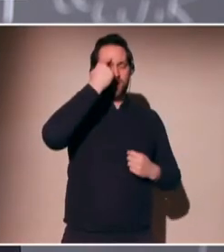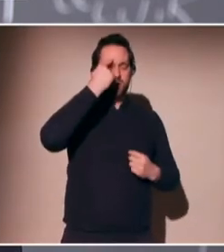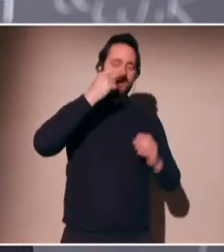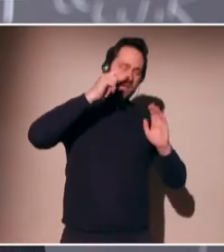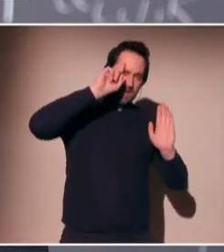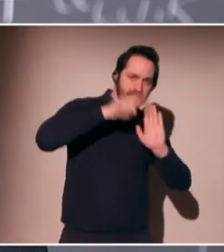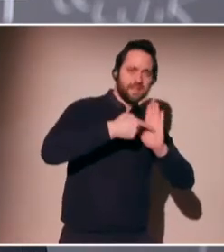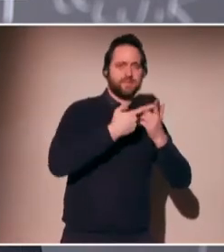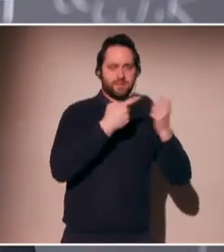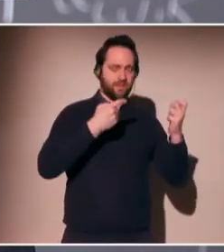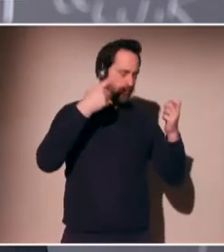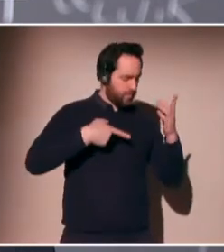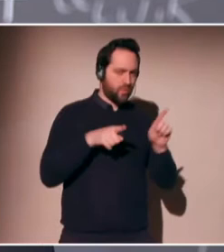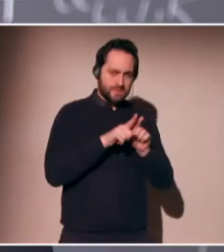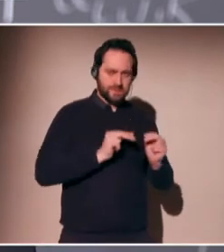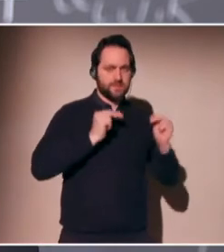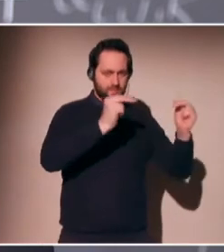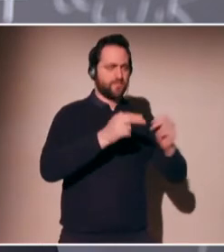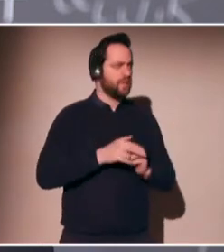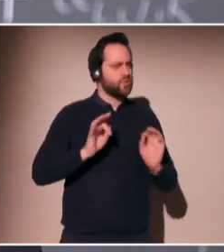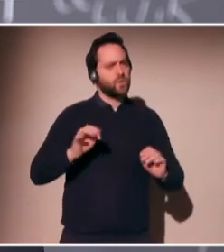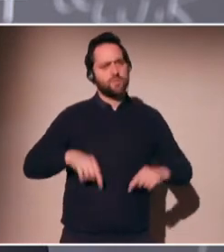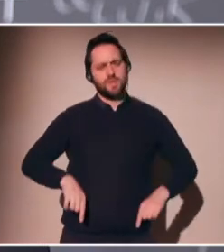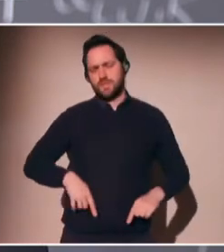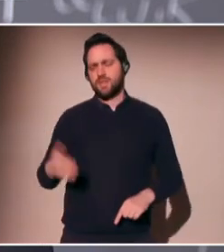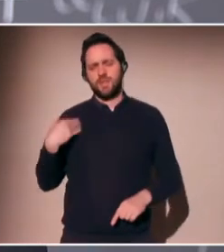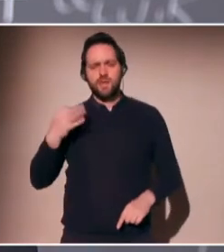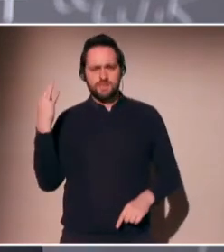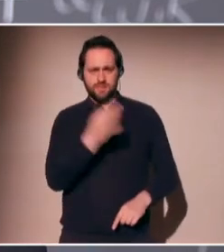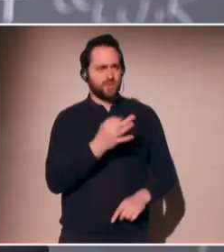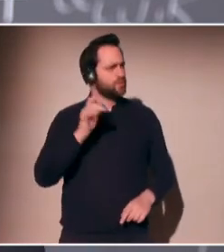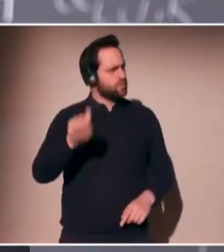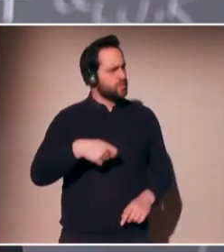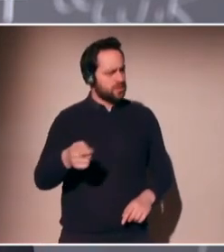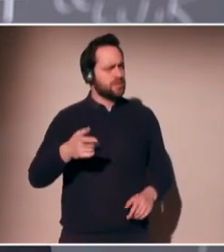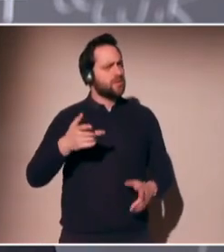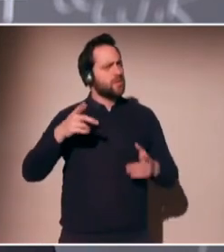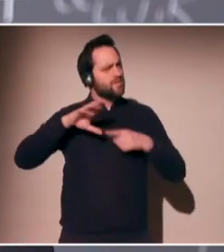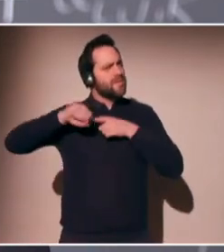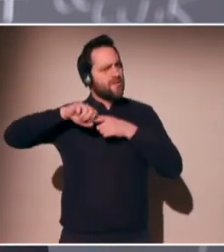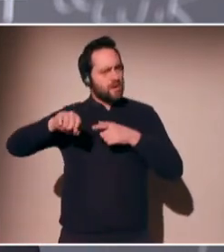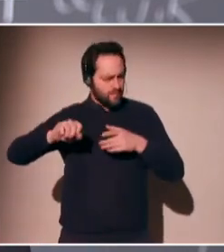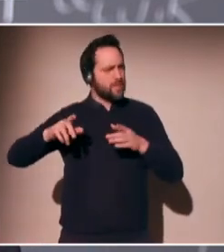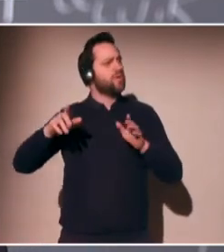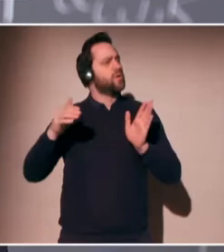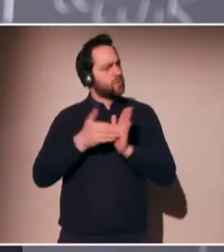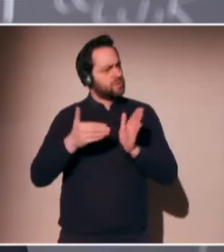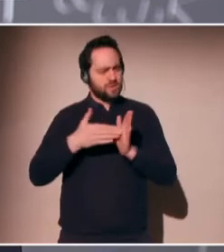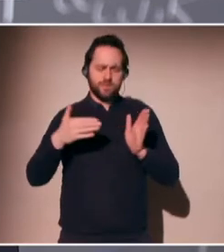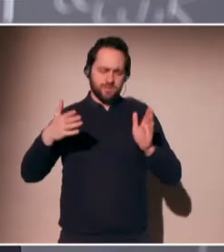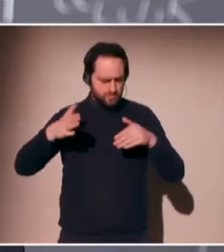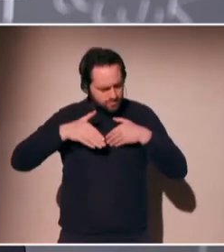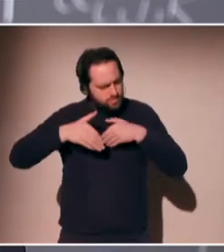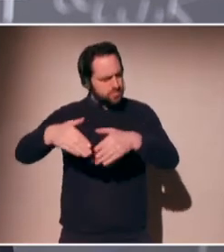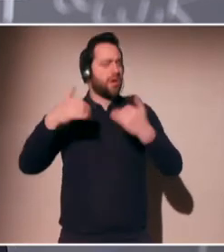from a technical point of view, but also representative of our values. This is what the Minister for Education said